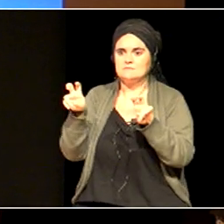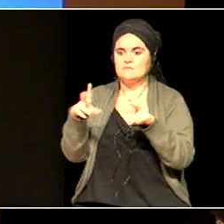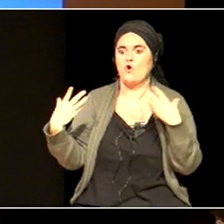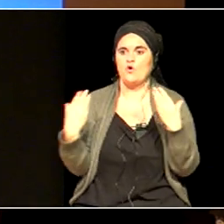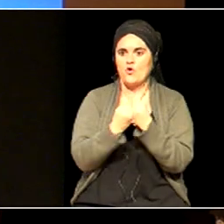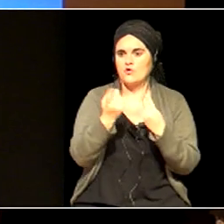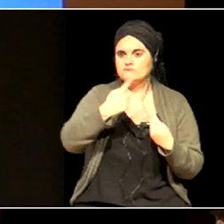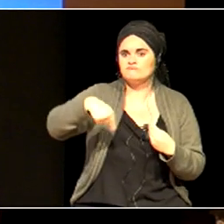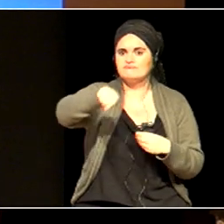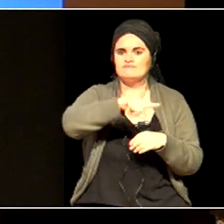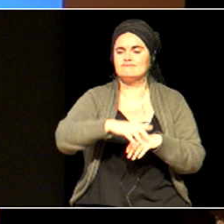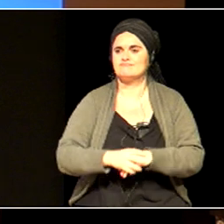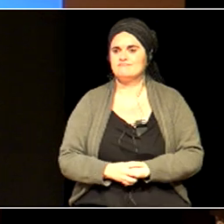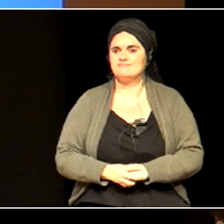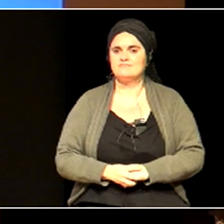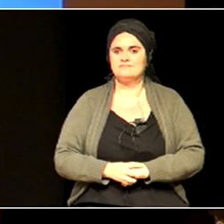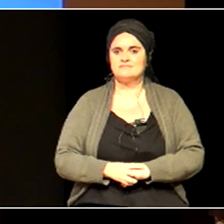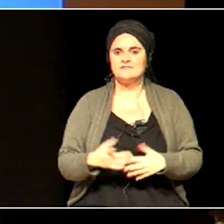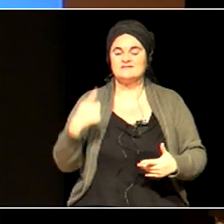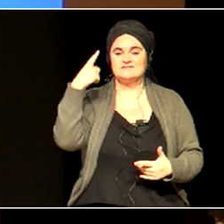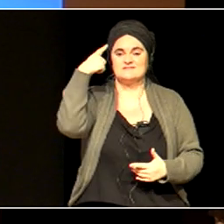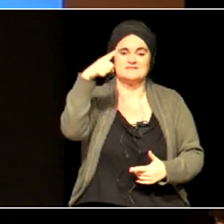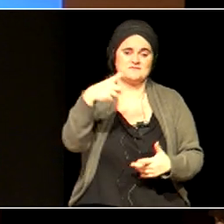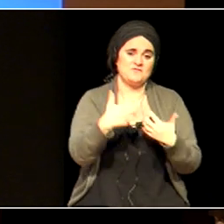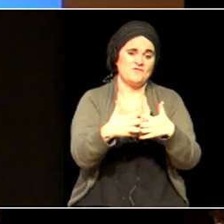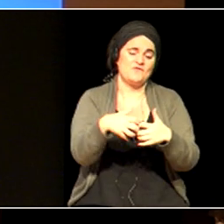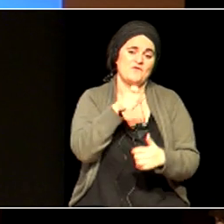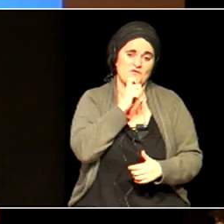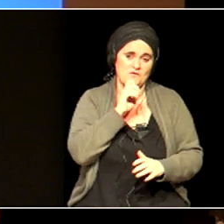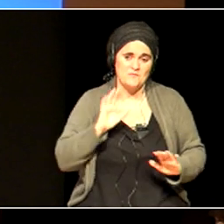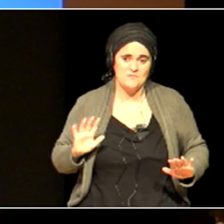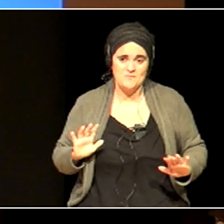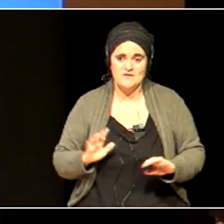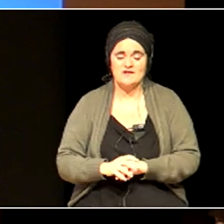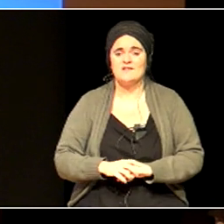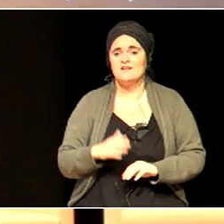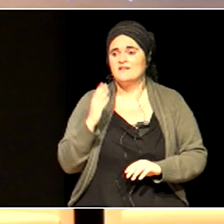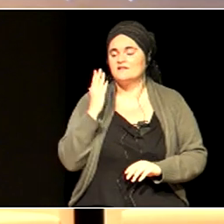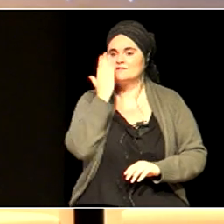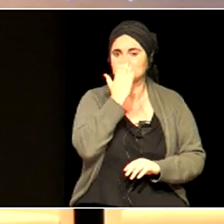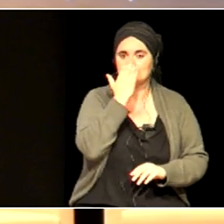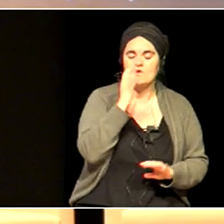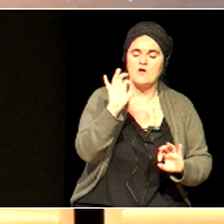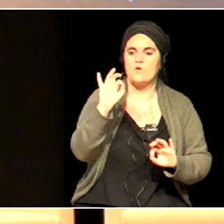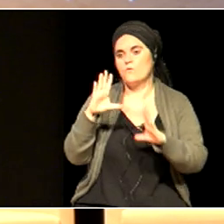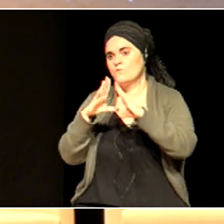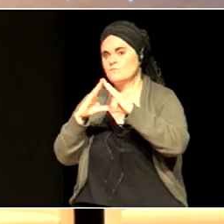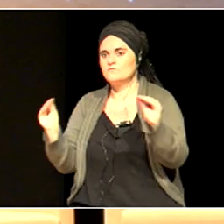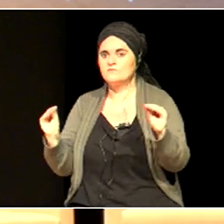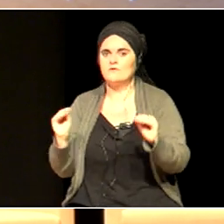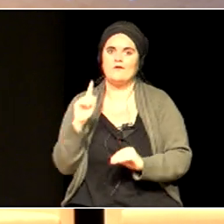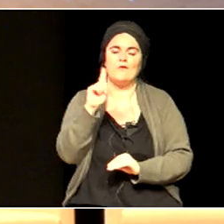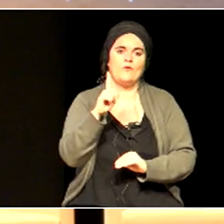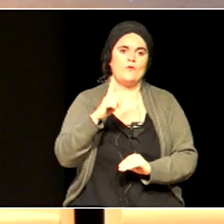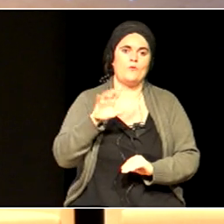really, in a school or in a university or in a country. There are lots of people,